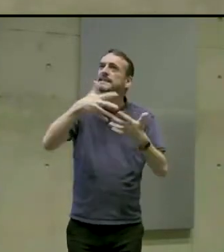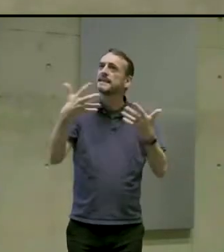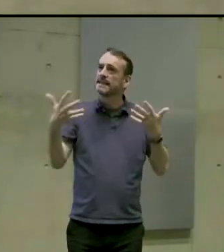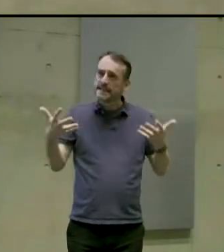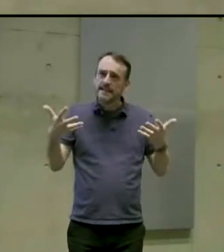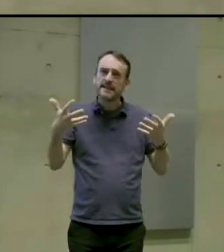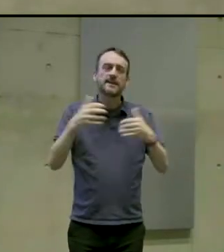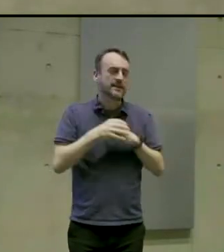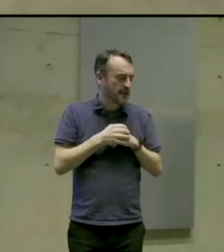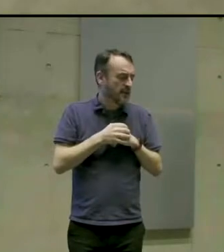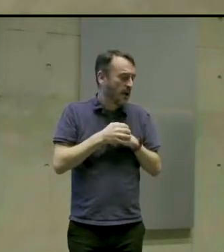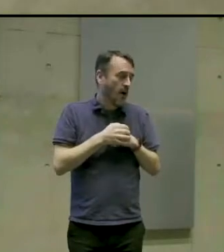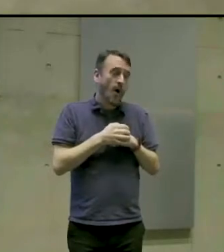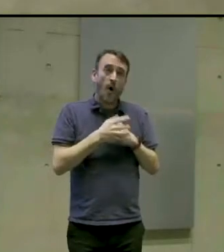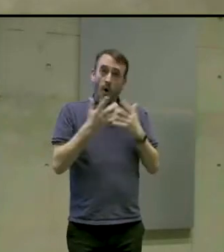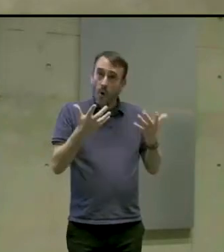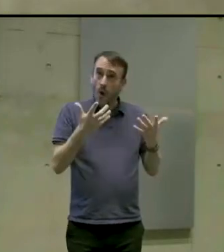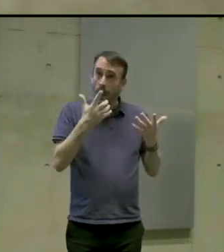other bit of context.